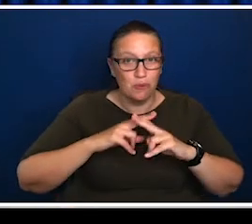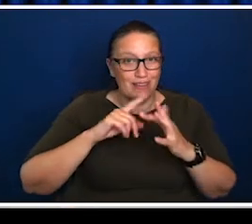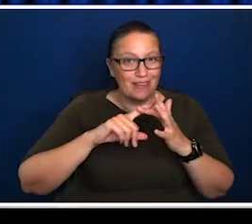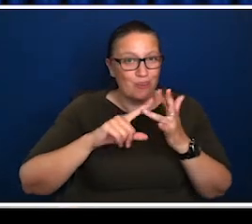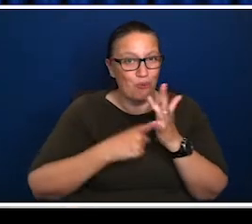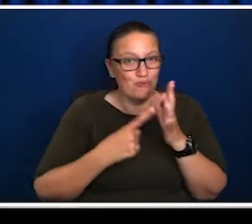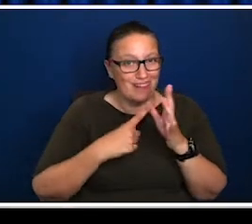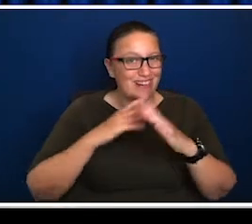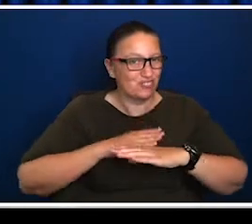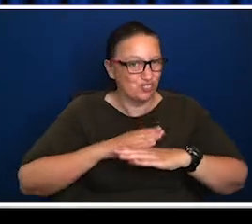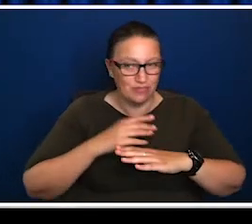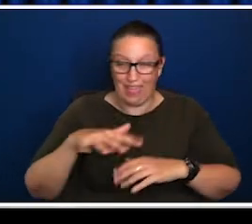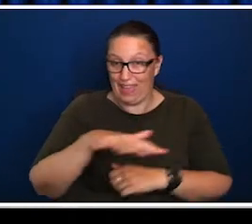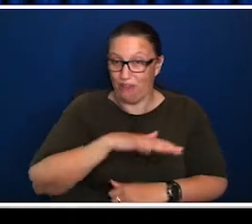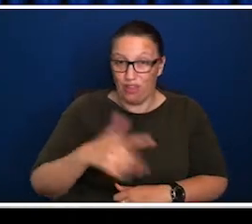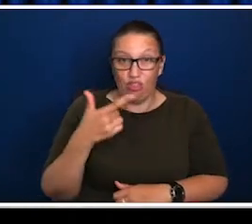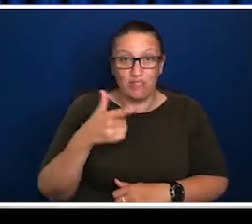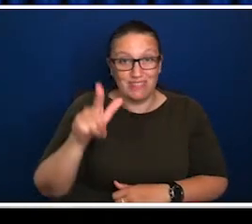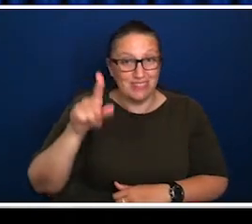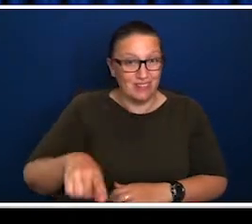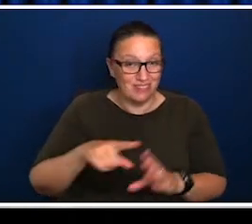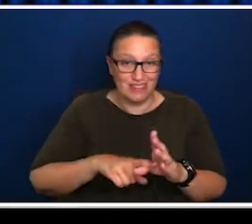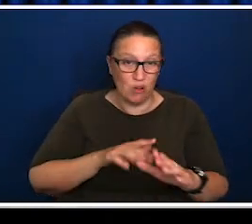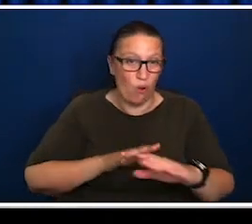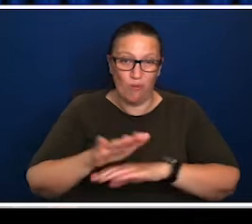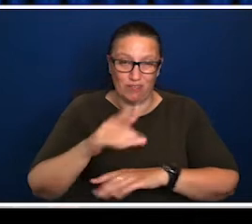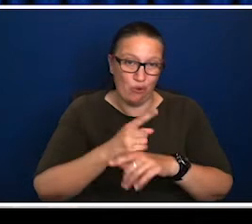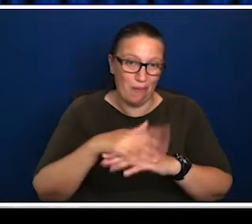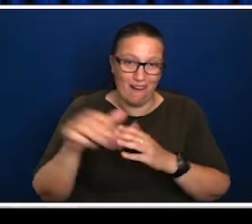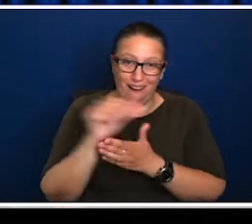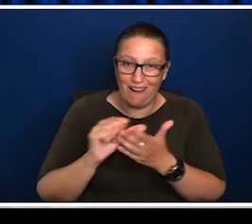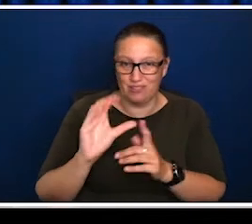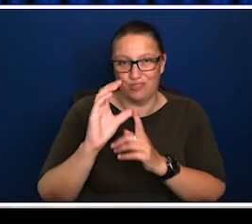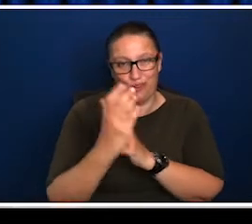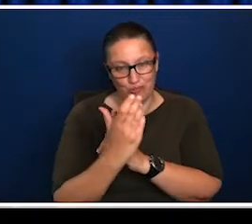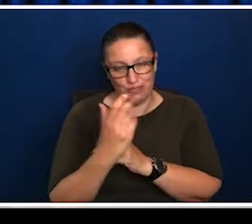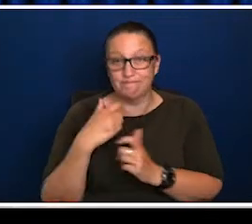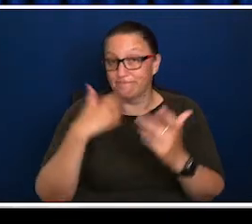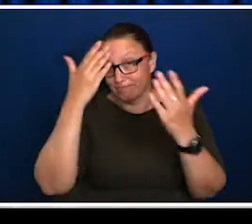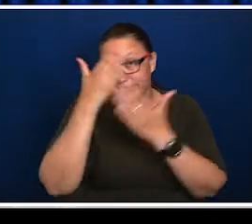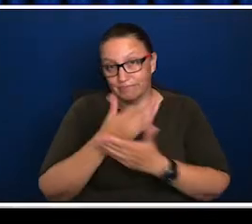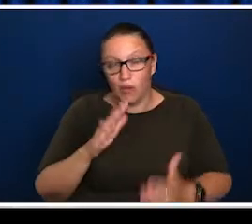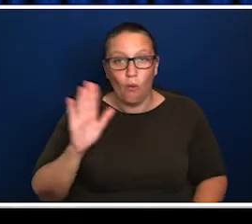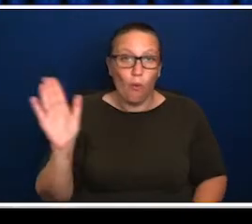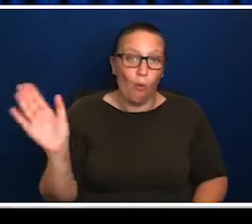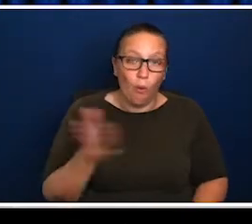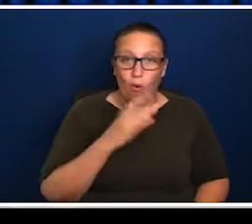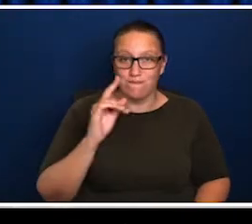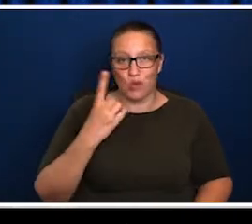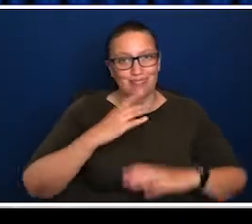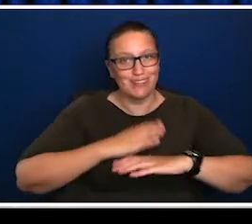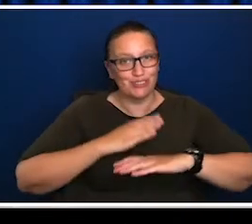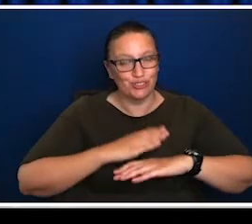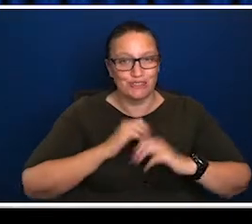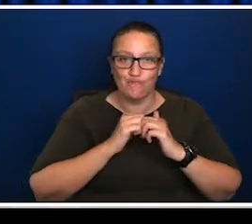arts and culture for over 70,000 years. I pay my respects to all First Nations colleagues and friends joining us tonight and